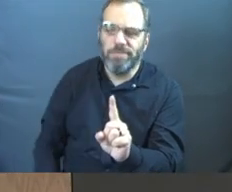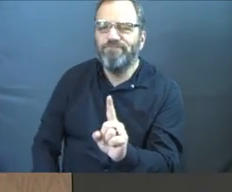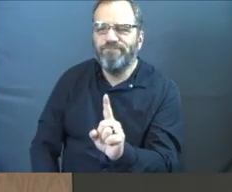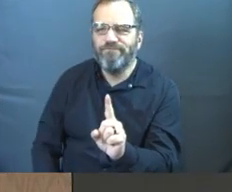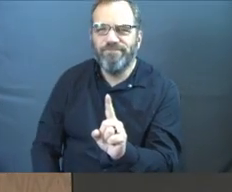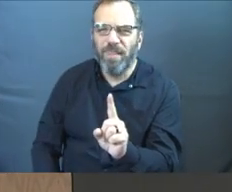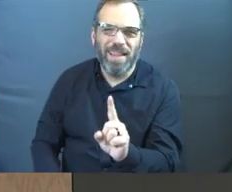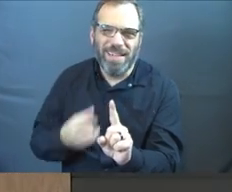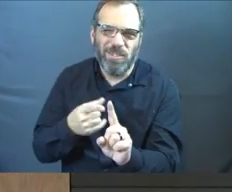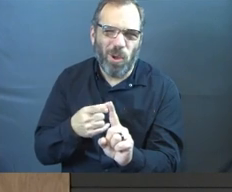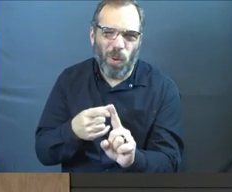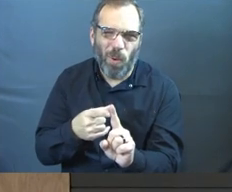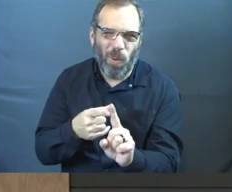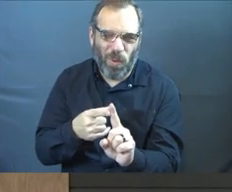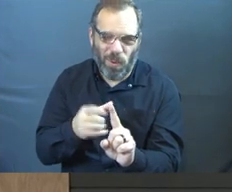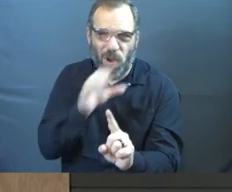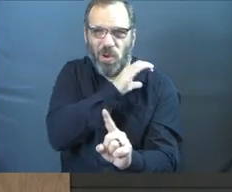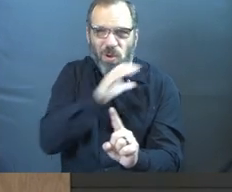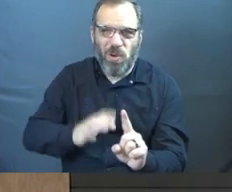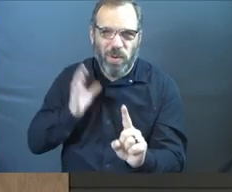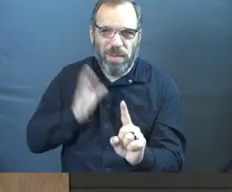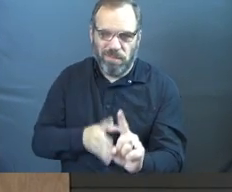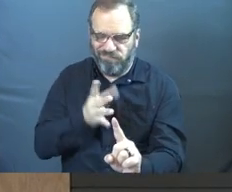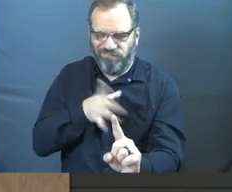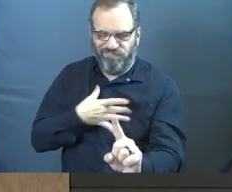So he's not too much of a fan of Christianity.